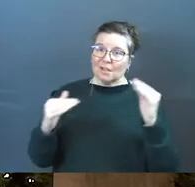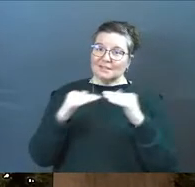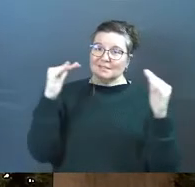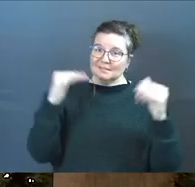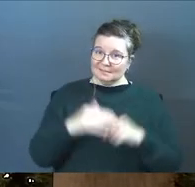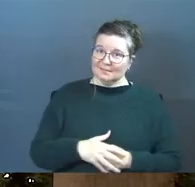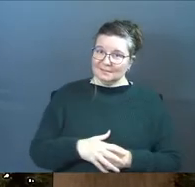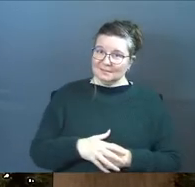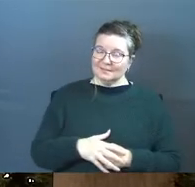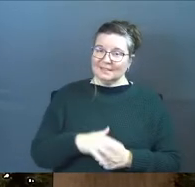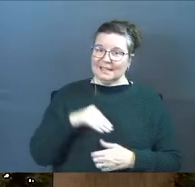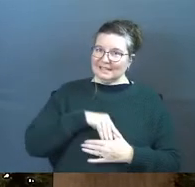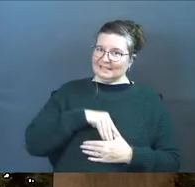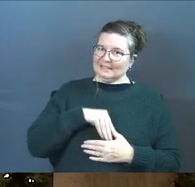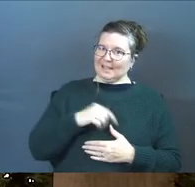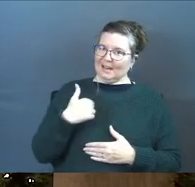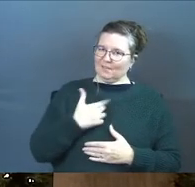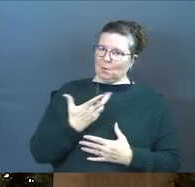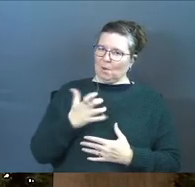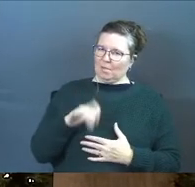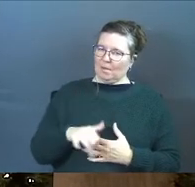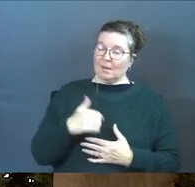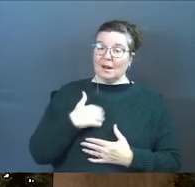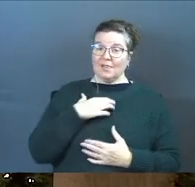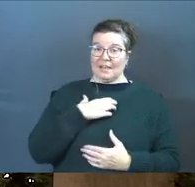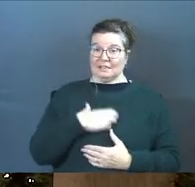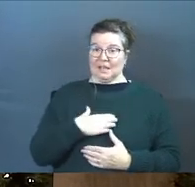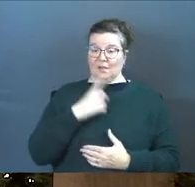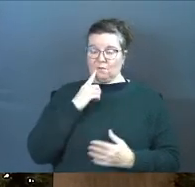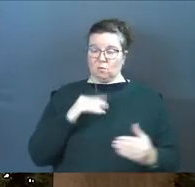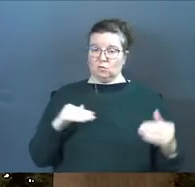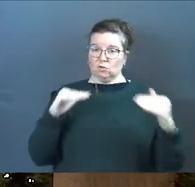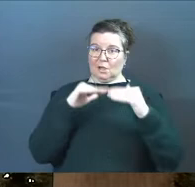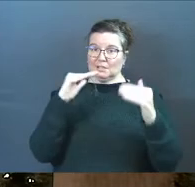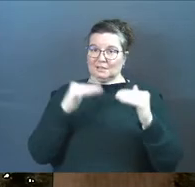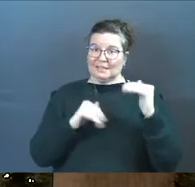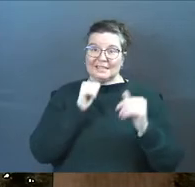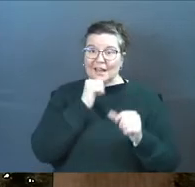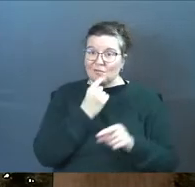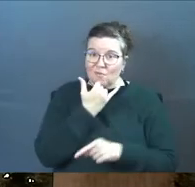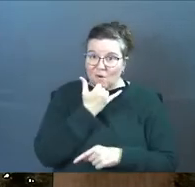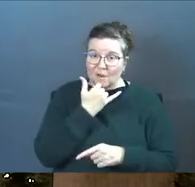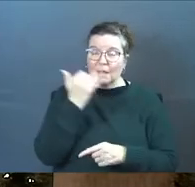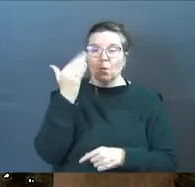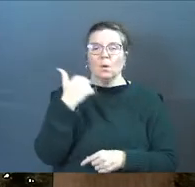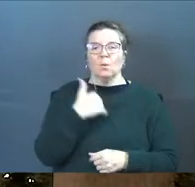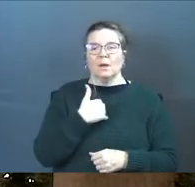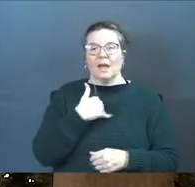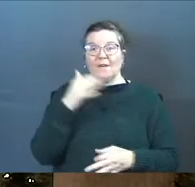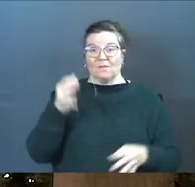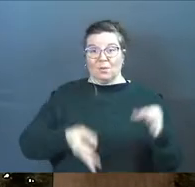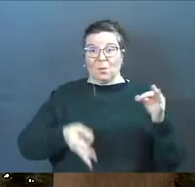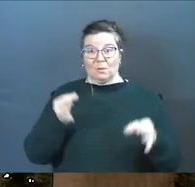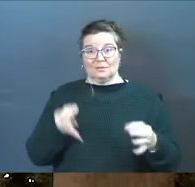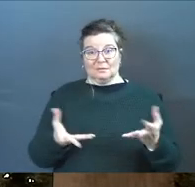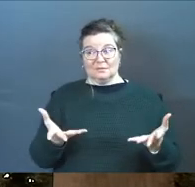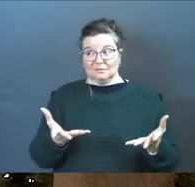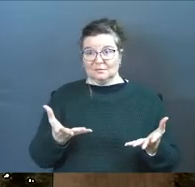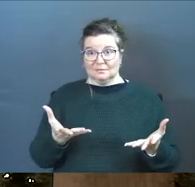justice. It's inside of us. And that desire for justice is not wrong. It's why we have courts. Amen?